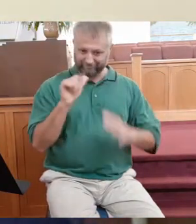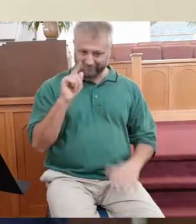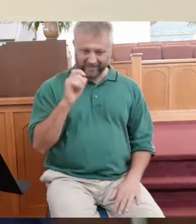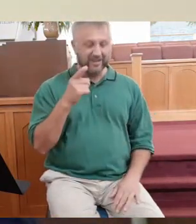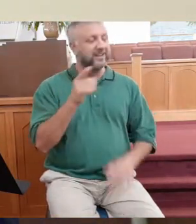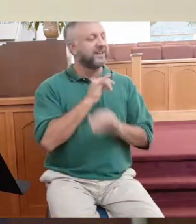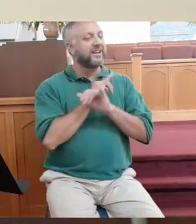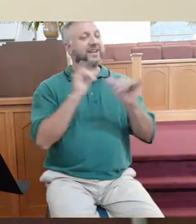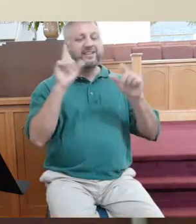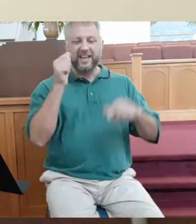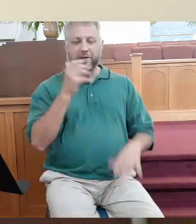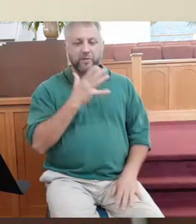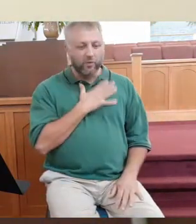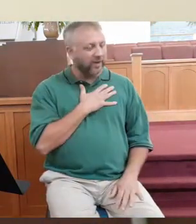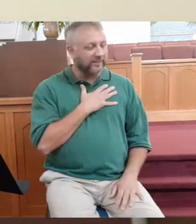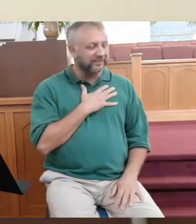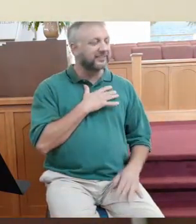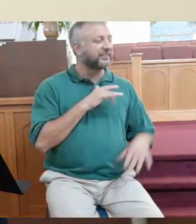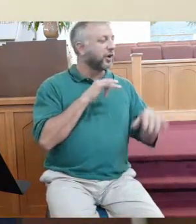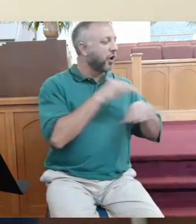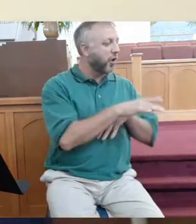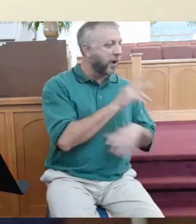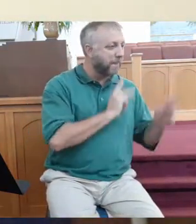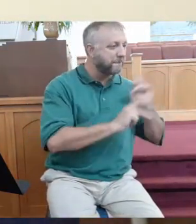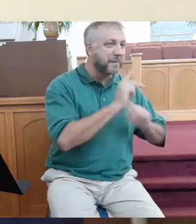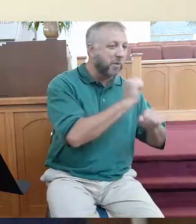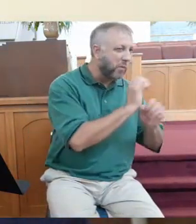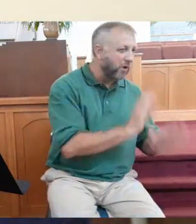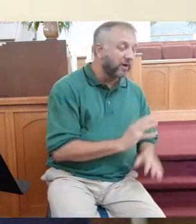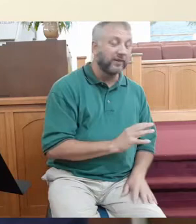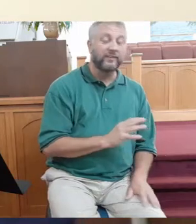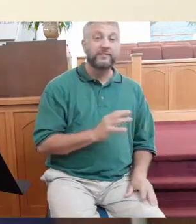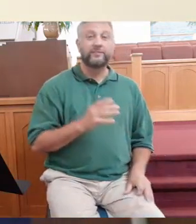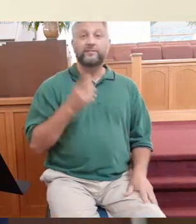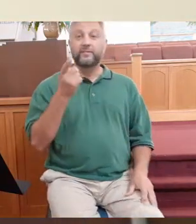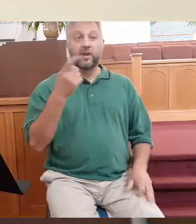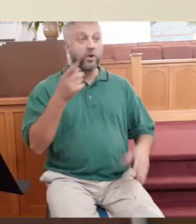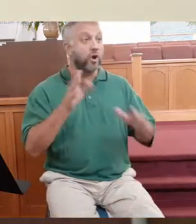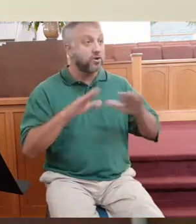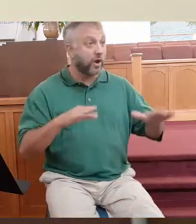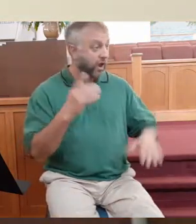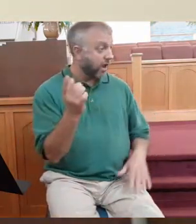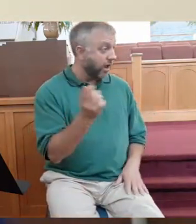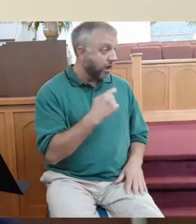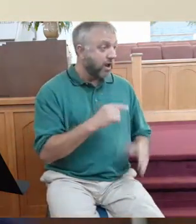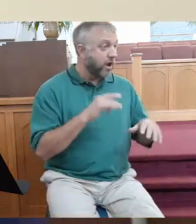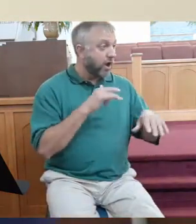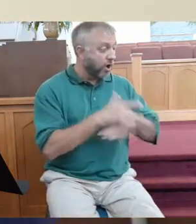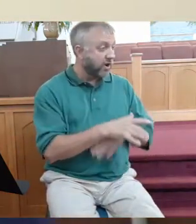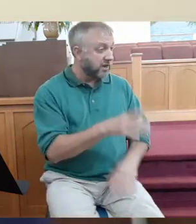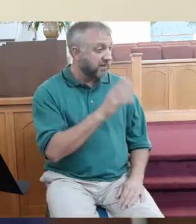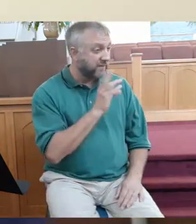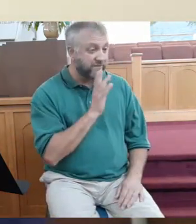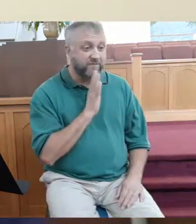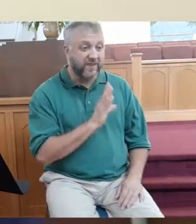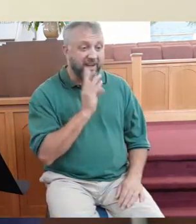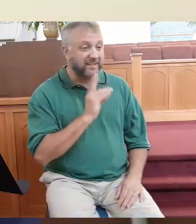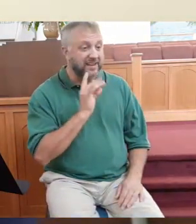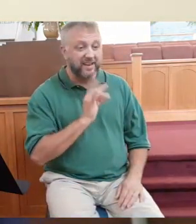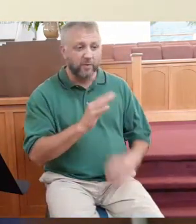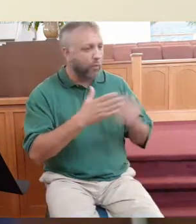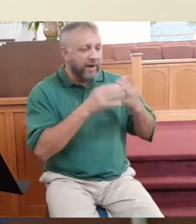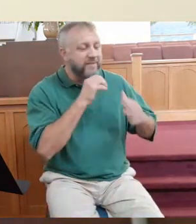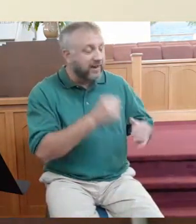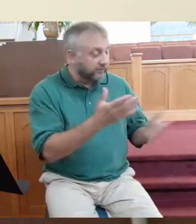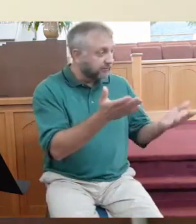you get the same grace as those who came early. As a matter of fact, this morning, maybe you're a child and you get an opportunity this morning to come early. Come. Come now and